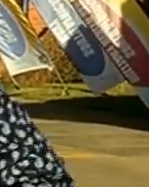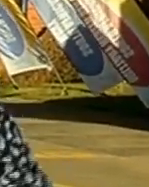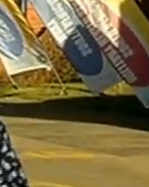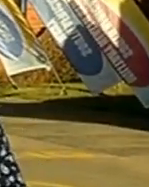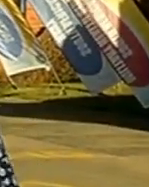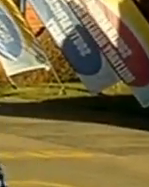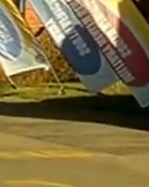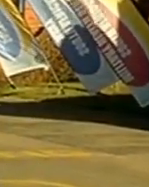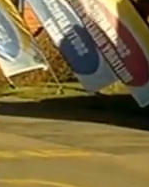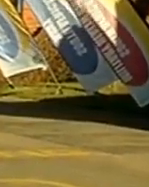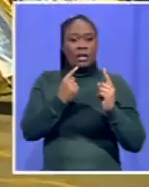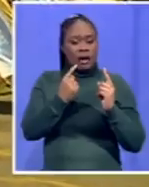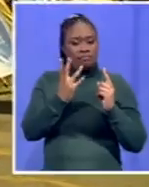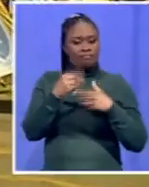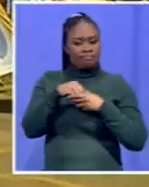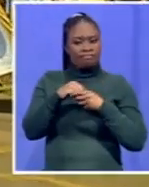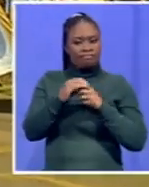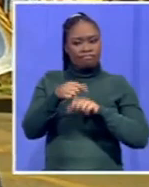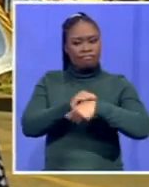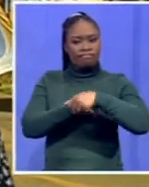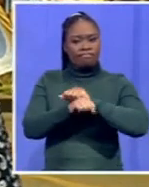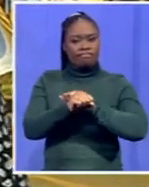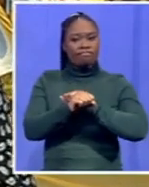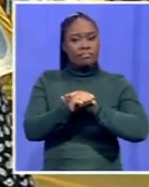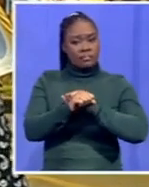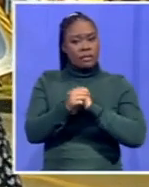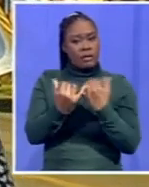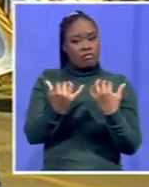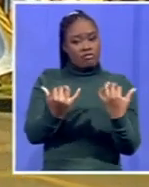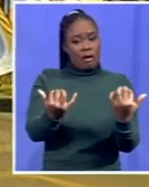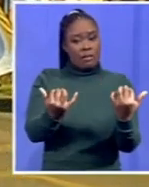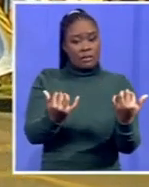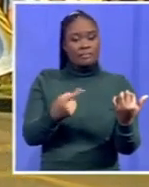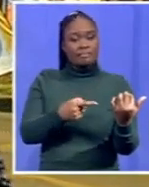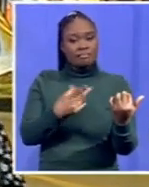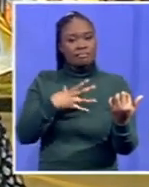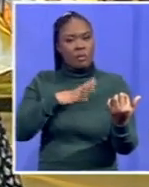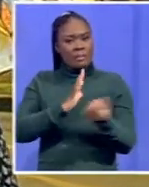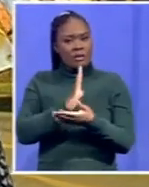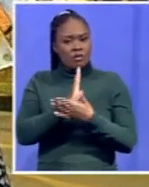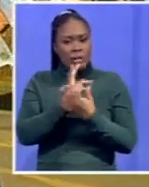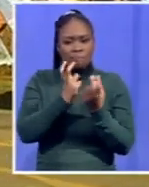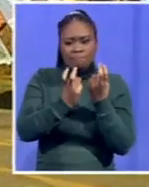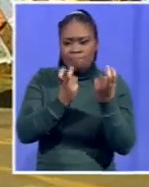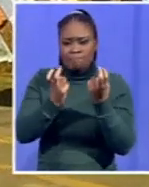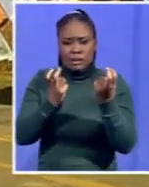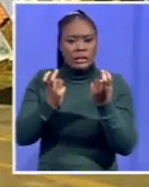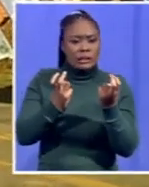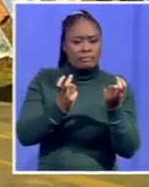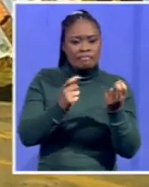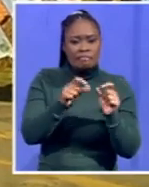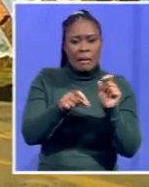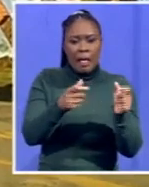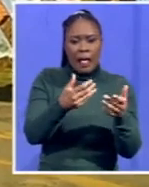saying that they are very much involved, especially they are on the ground with regards to the search and rescue missions being